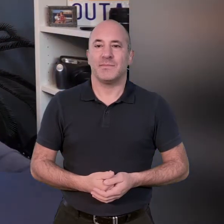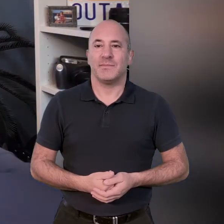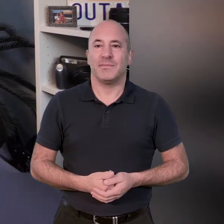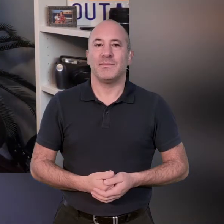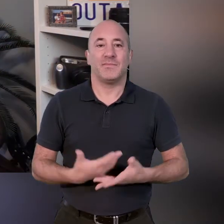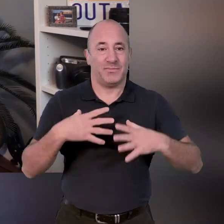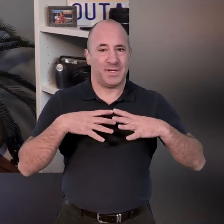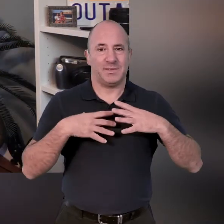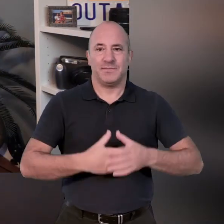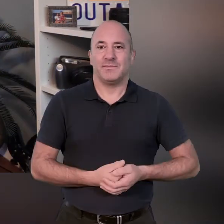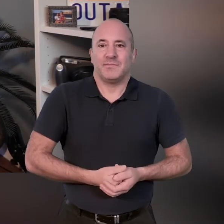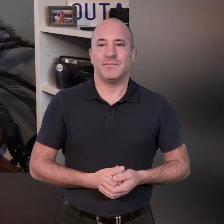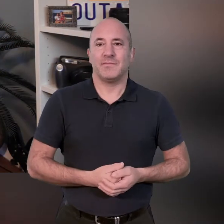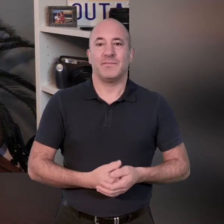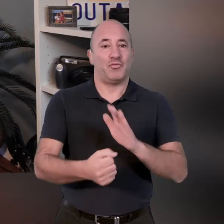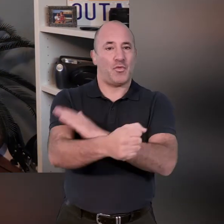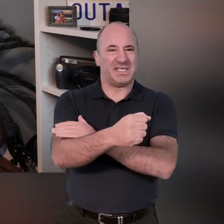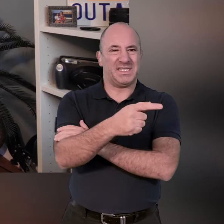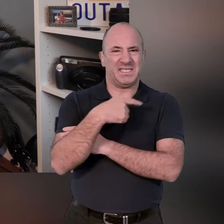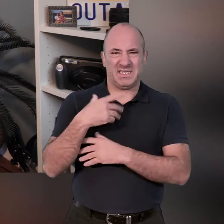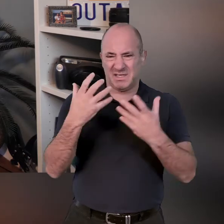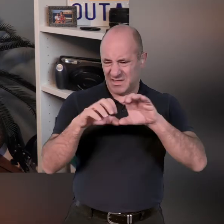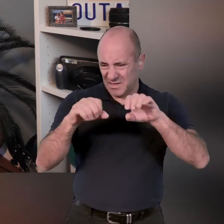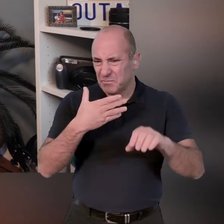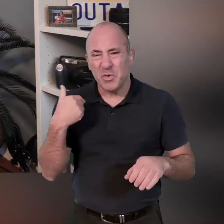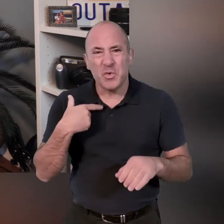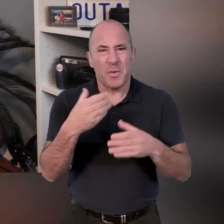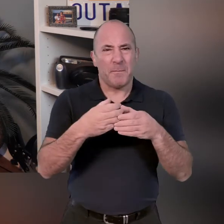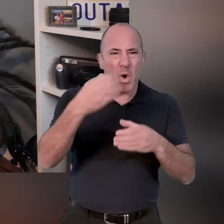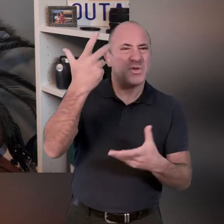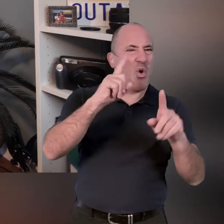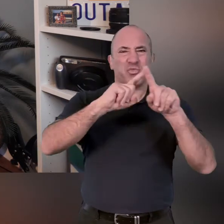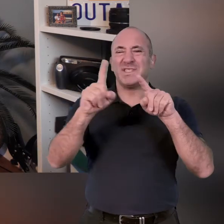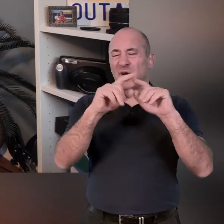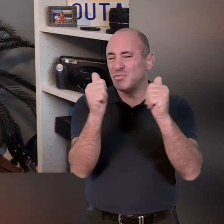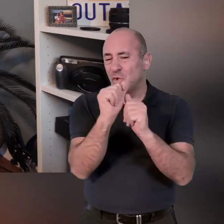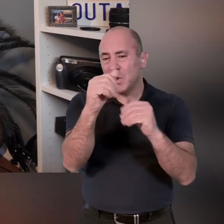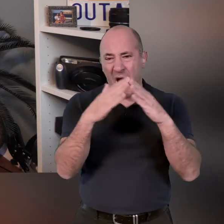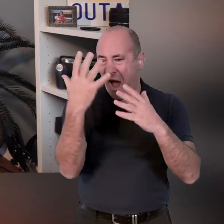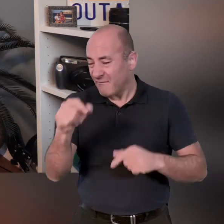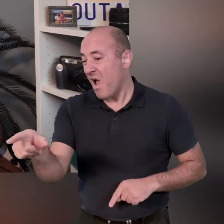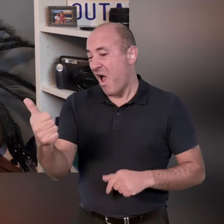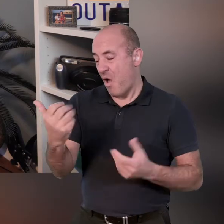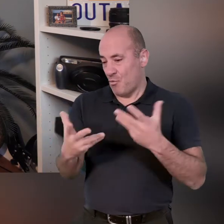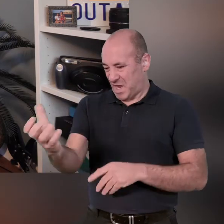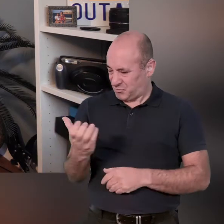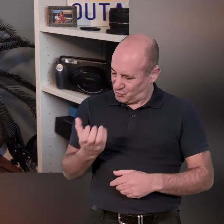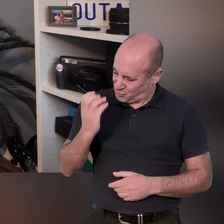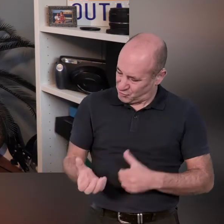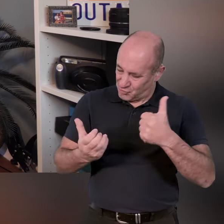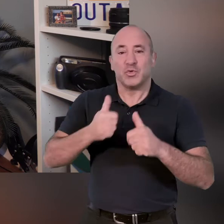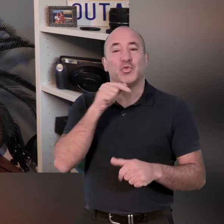and let's get going as always do not worry if you don't have any actual dumbbells that is fine just doing what